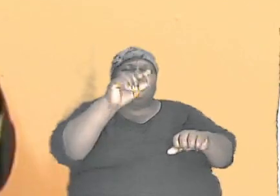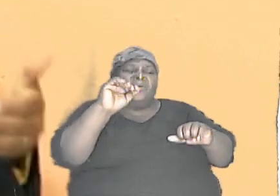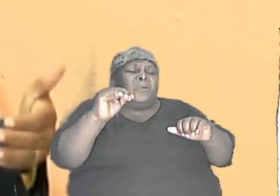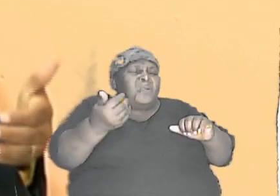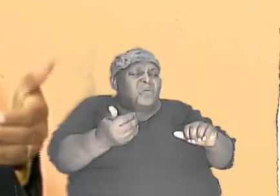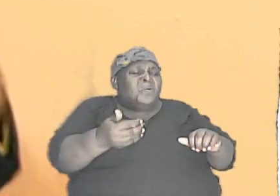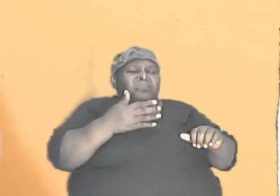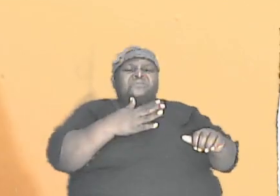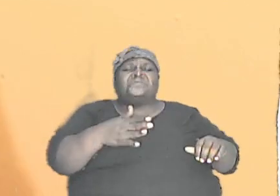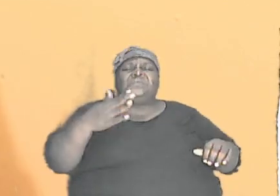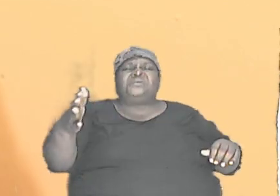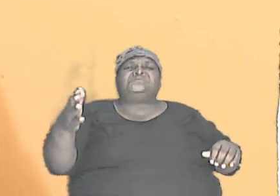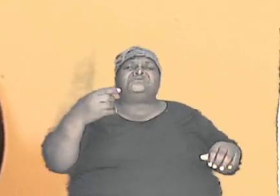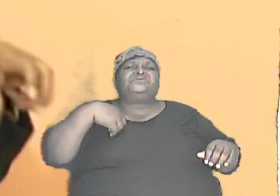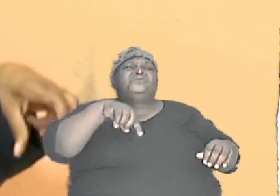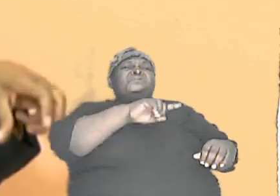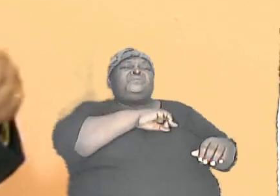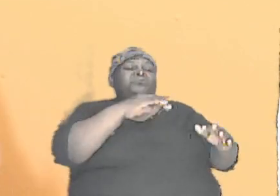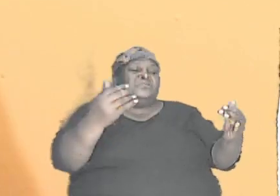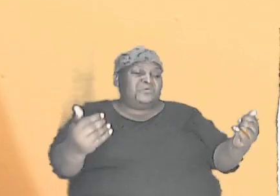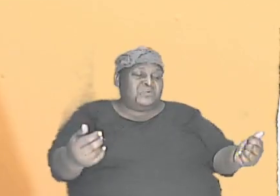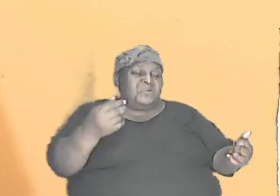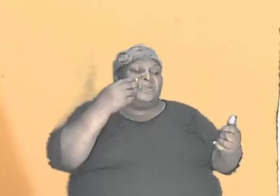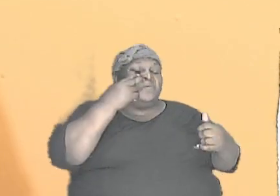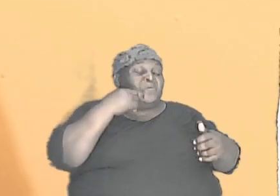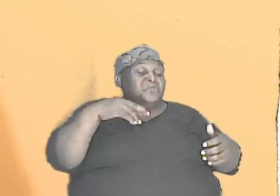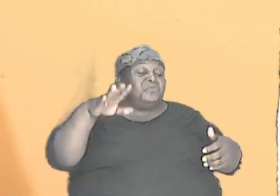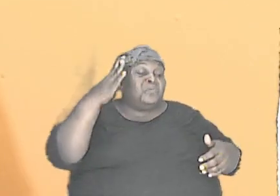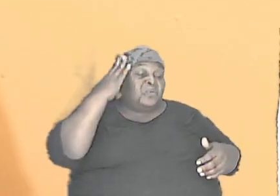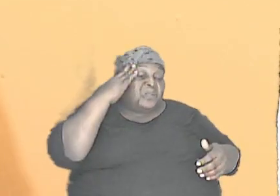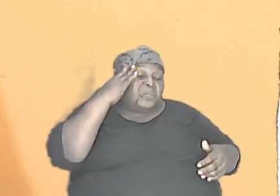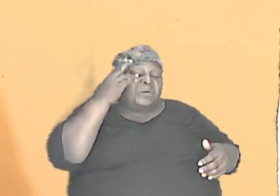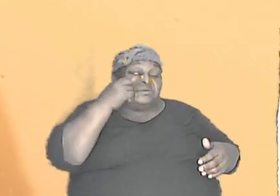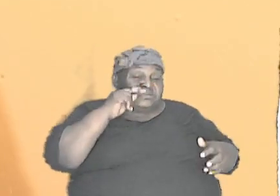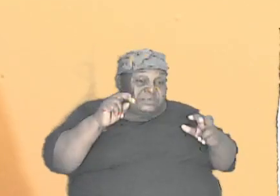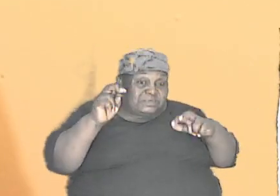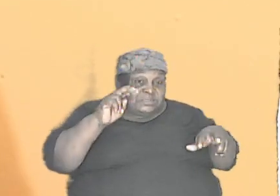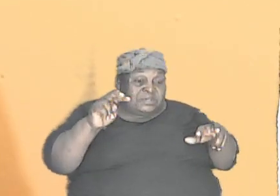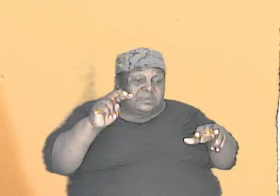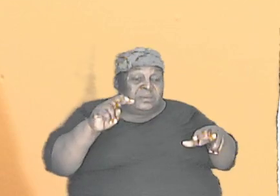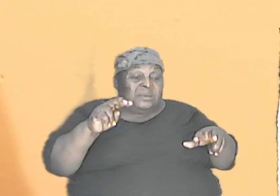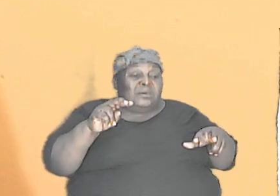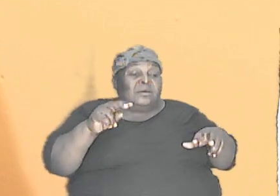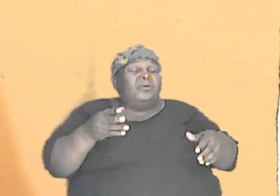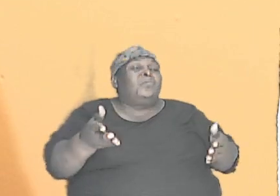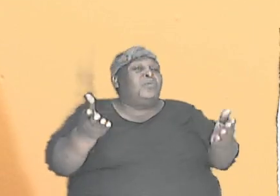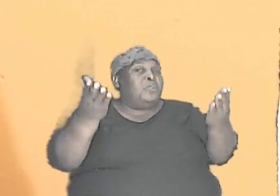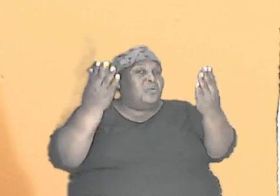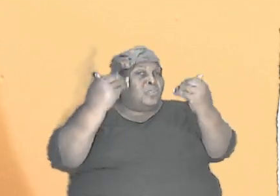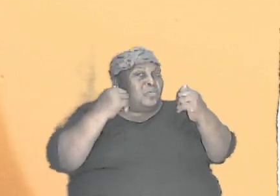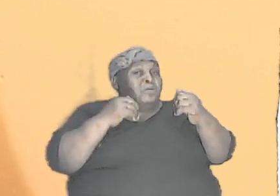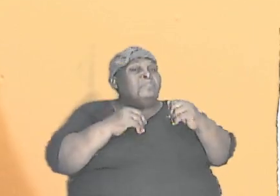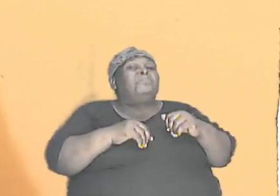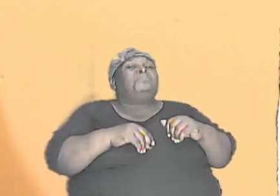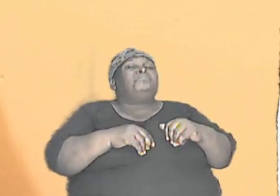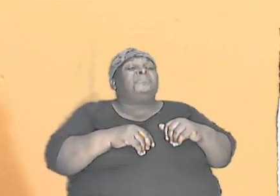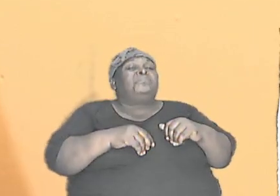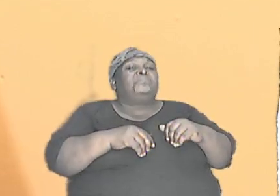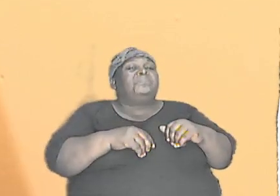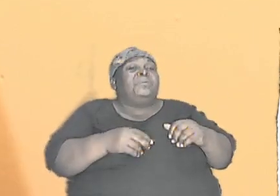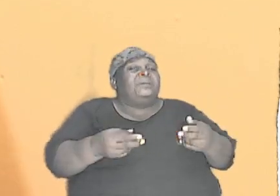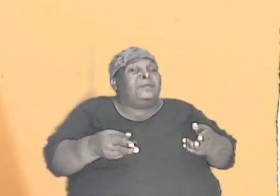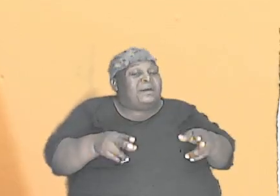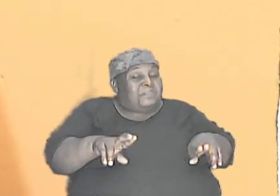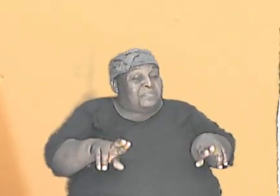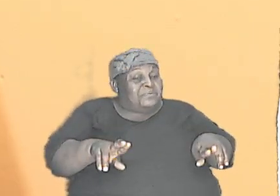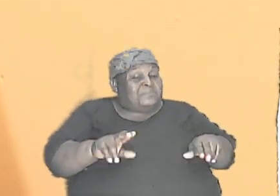how things that we now see originally came about. Therefore, with this